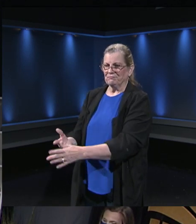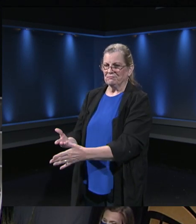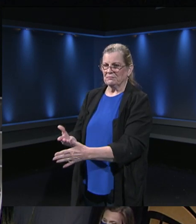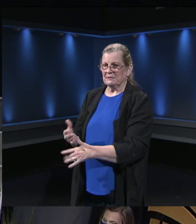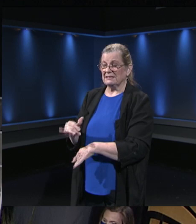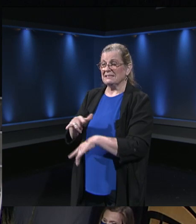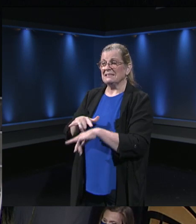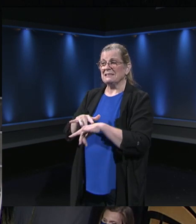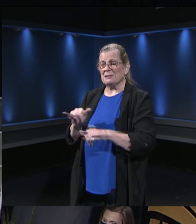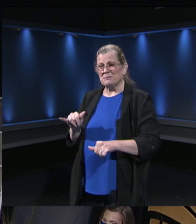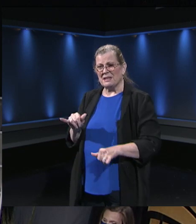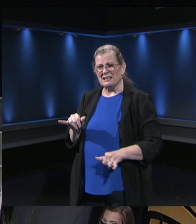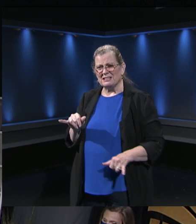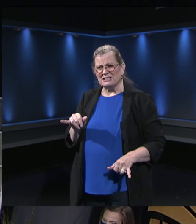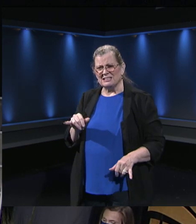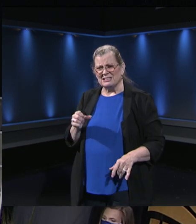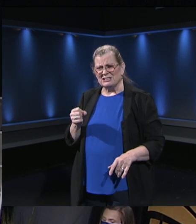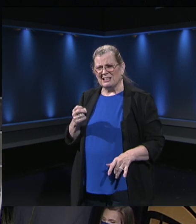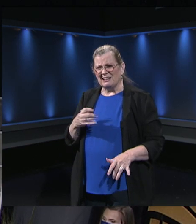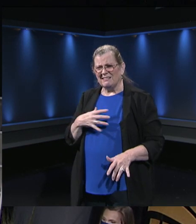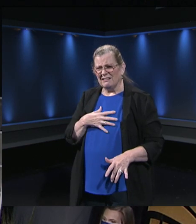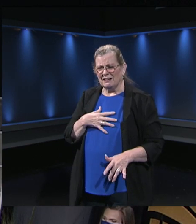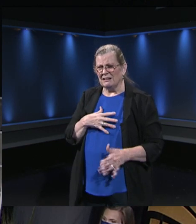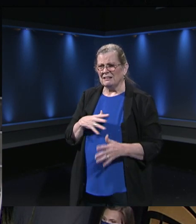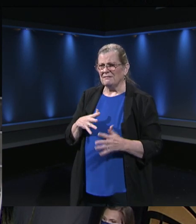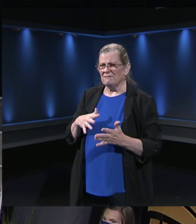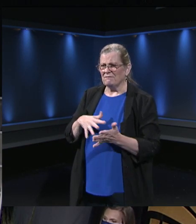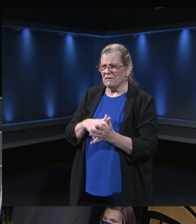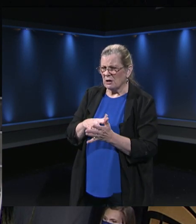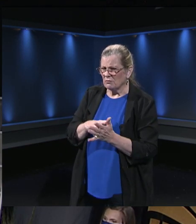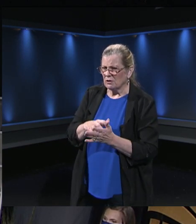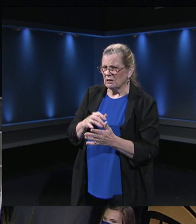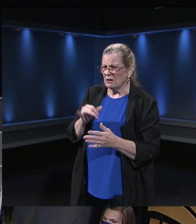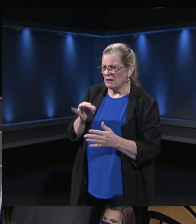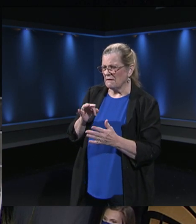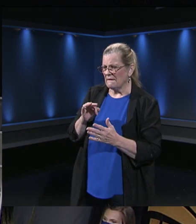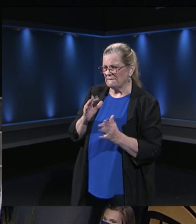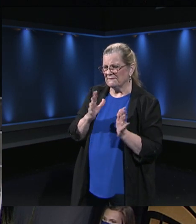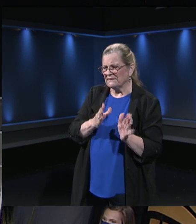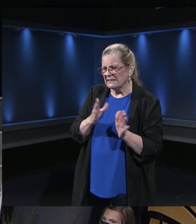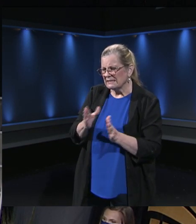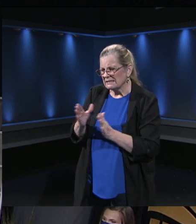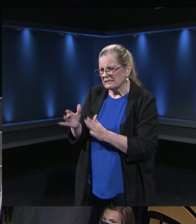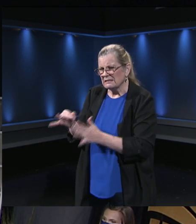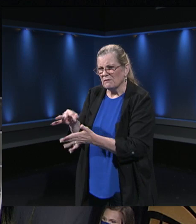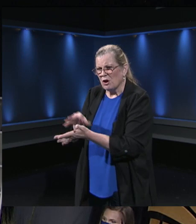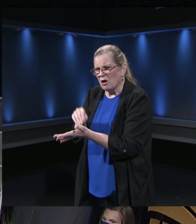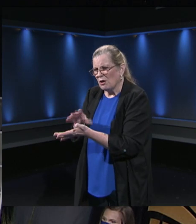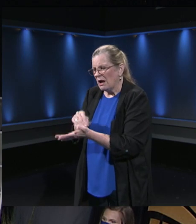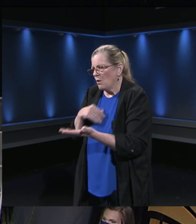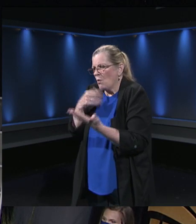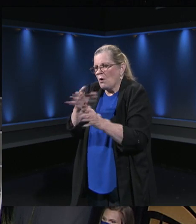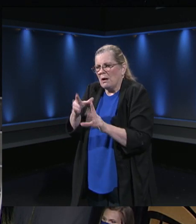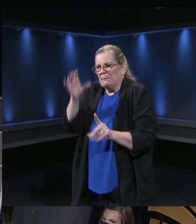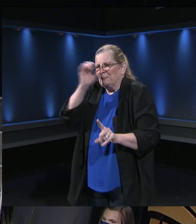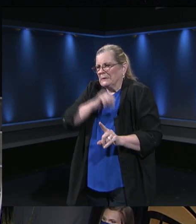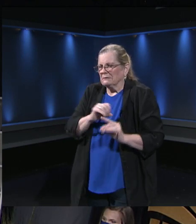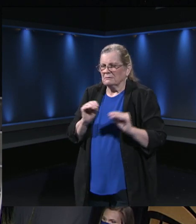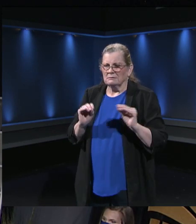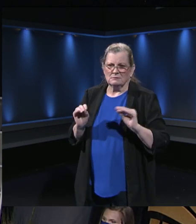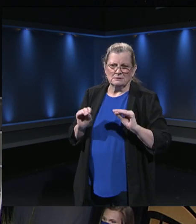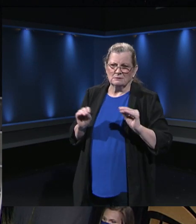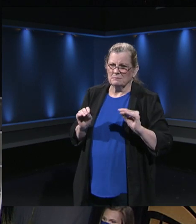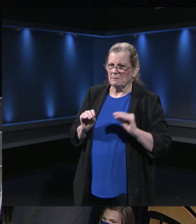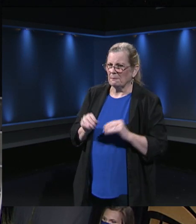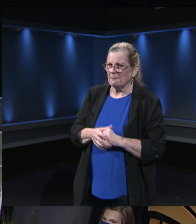very vulnerable stages of learning, and I do not want to miss a beat. The school system down here started three weeks ago, and